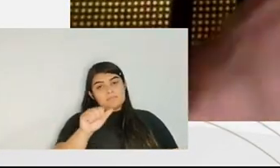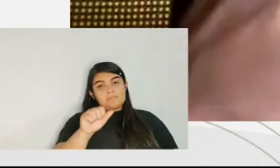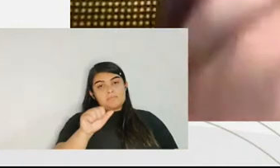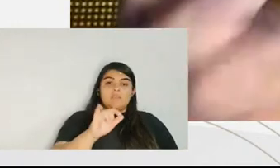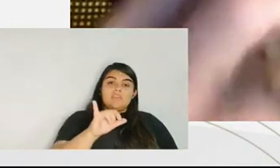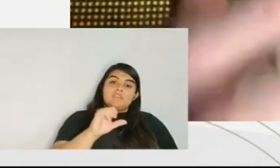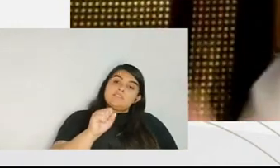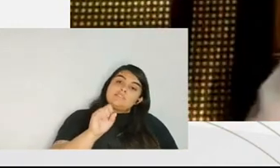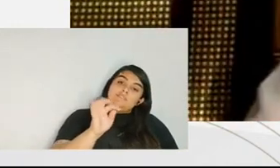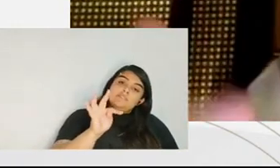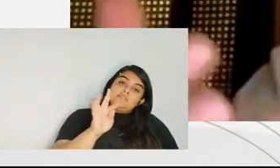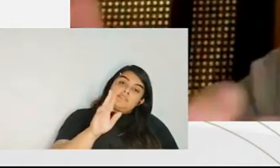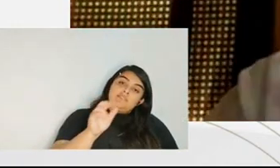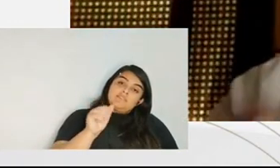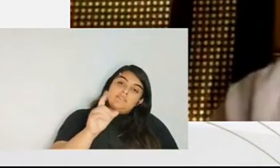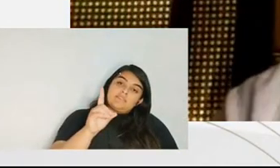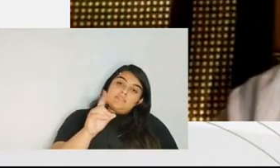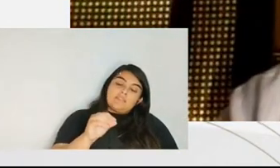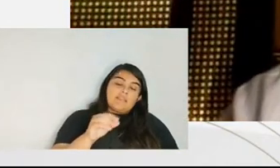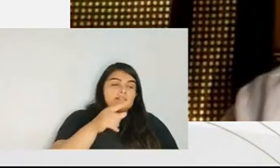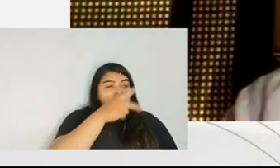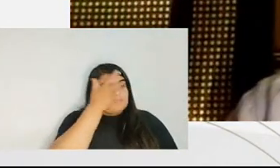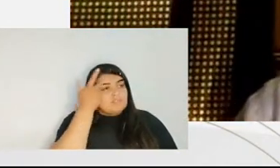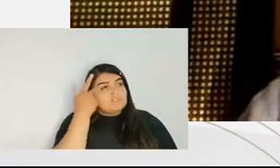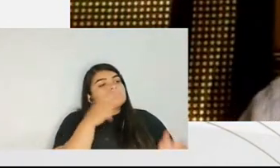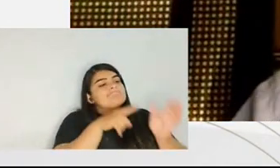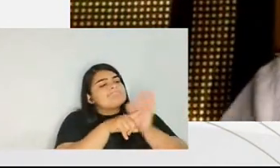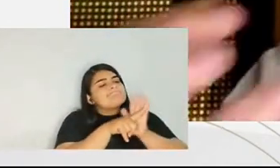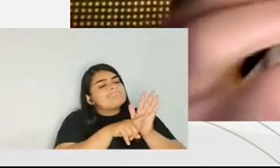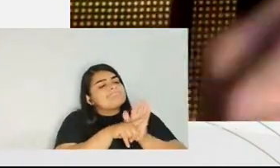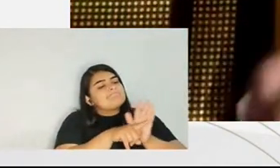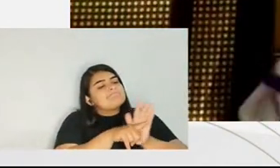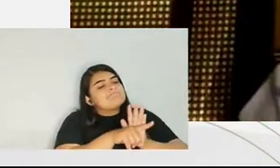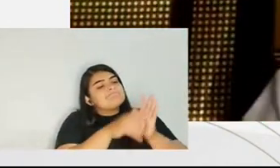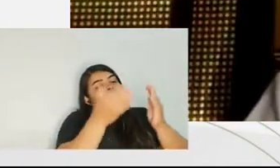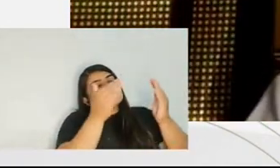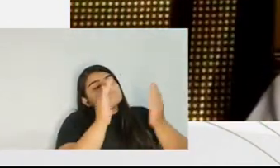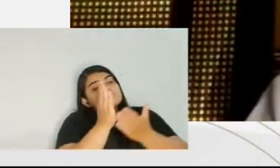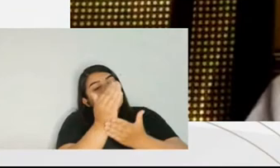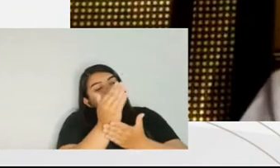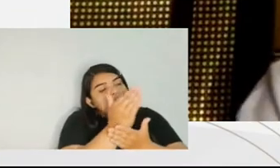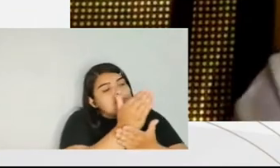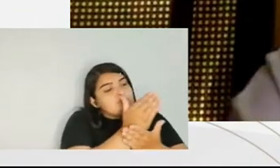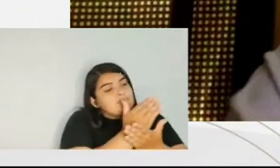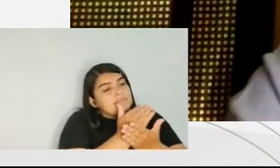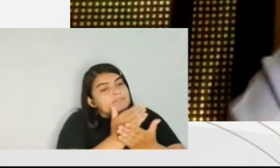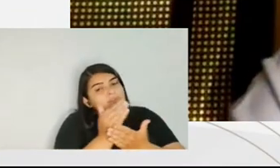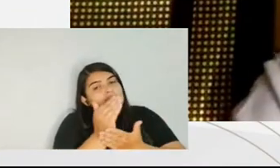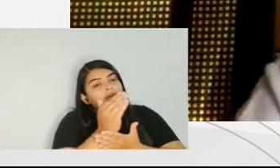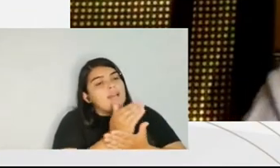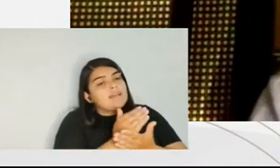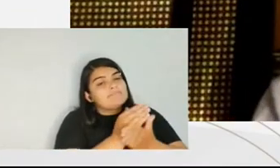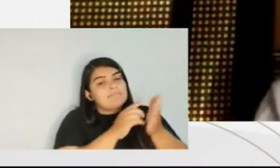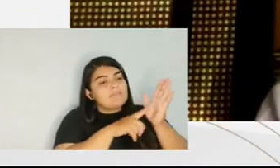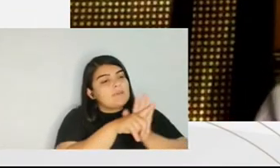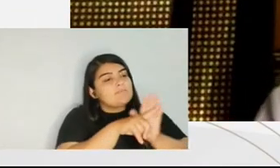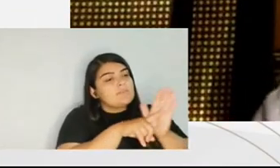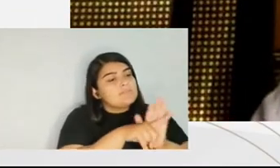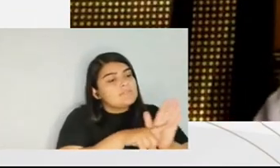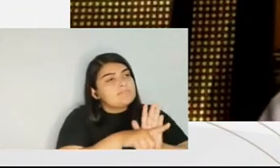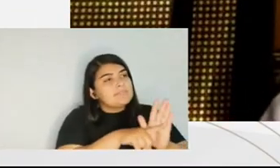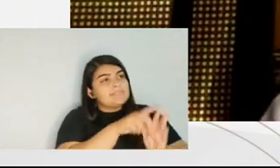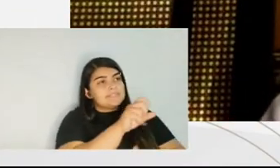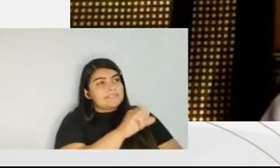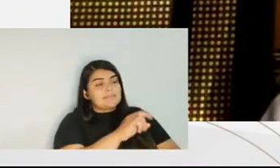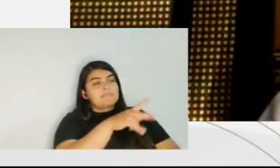to be accepted by the judge and they have some time that they spend with the defendant to understand